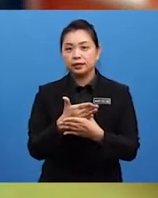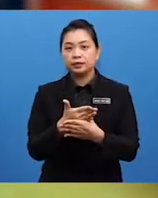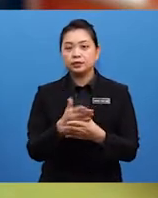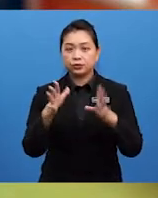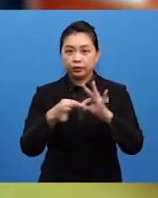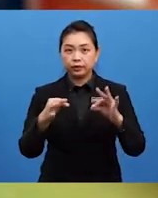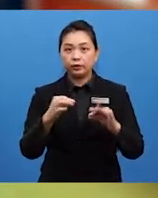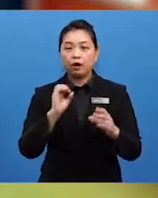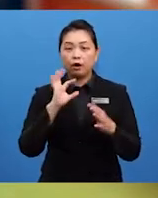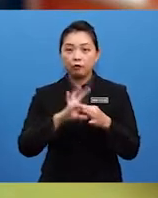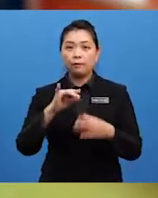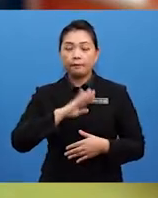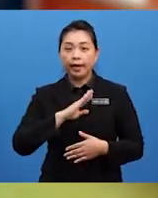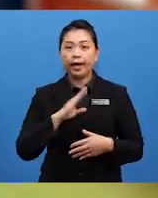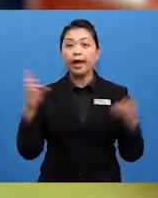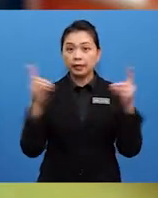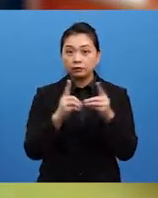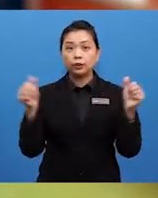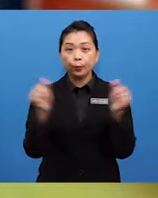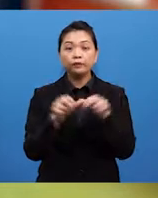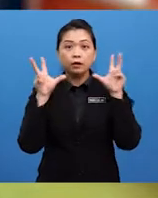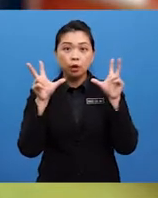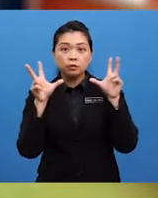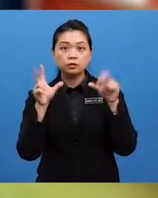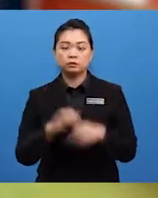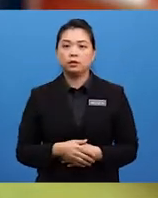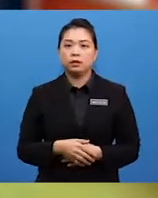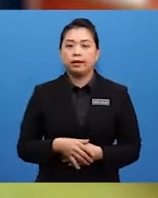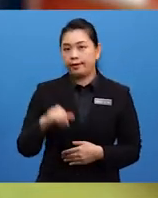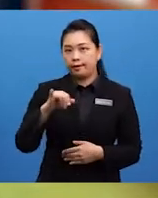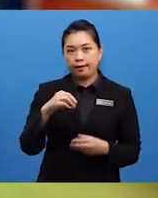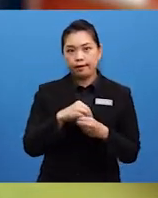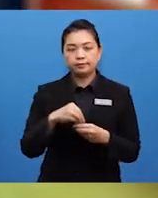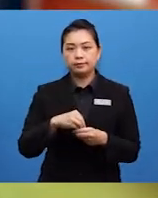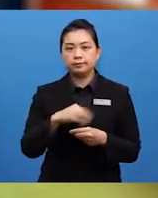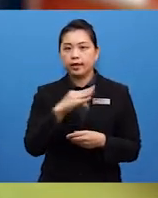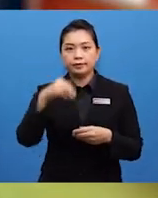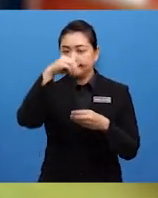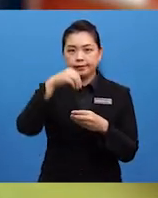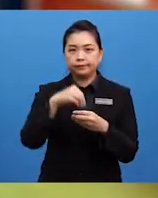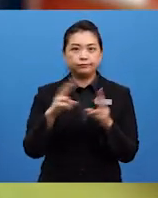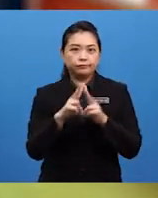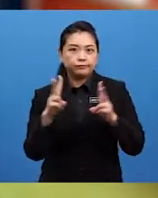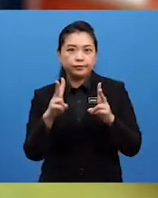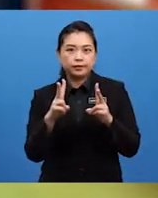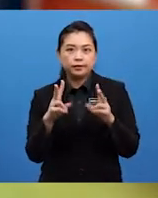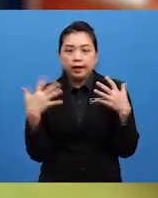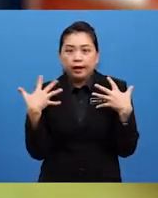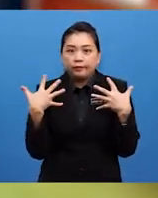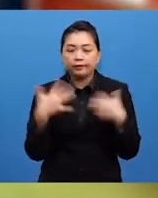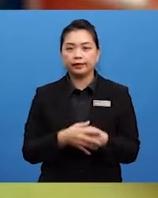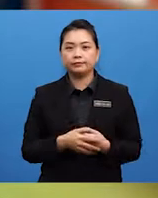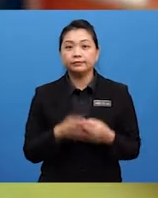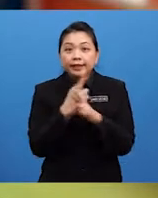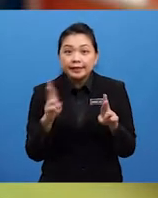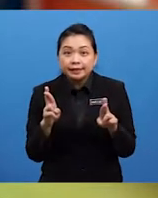my encounter with a ghost. It was indeed horrifying. Get ready.